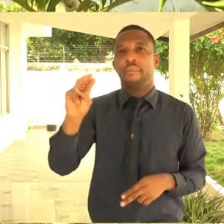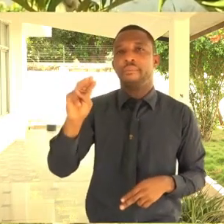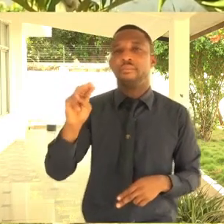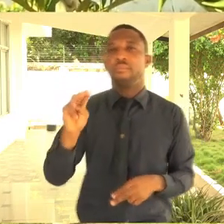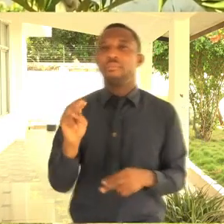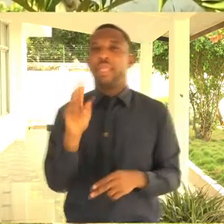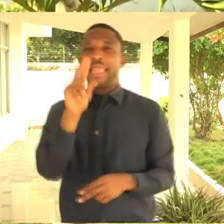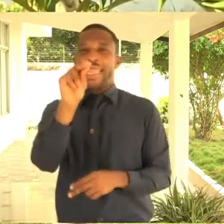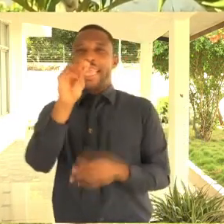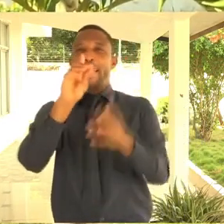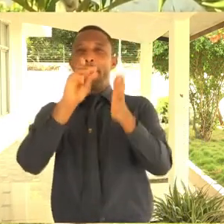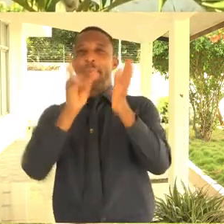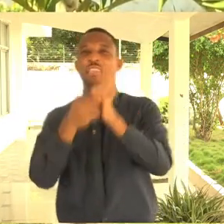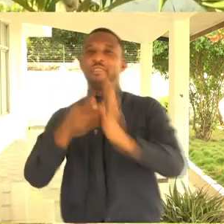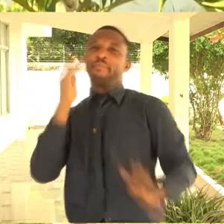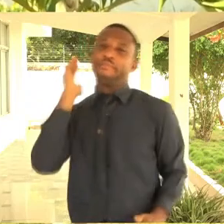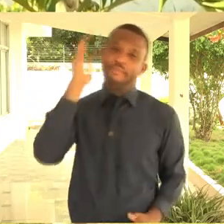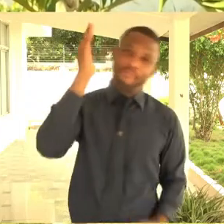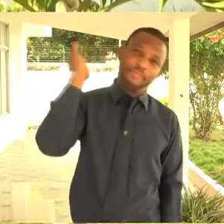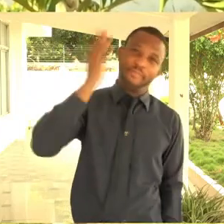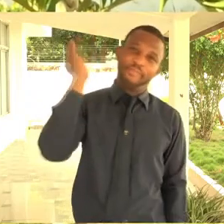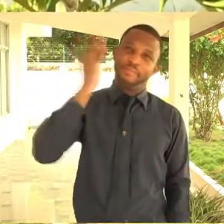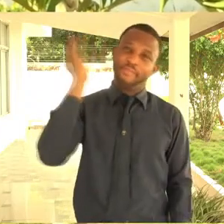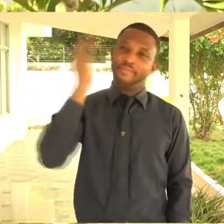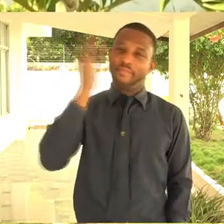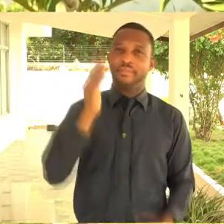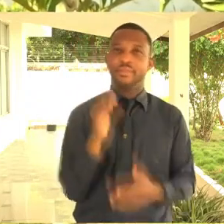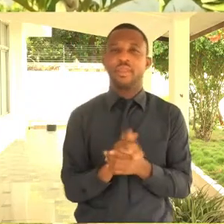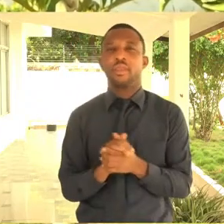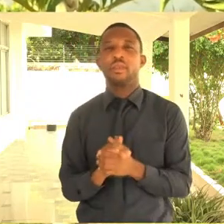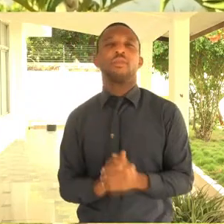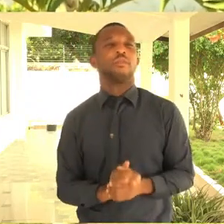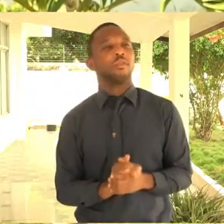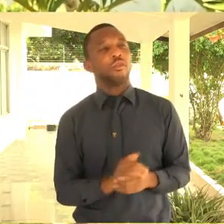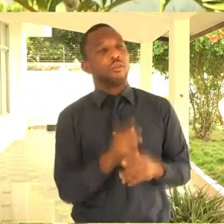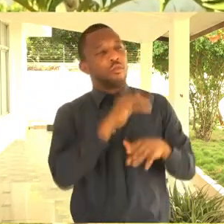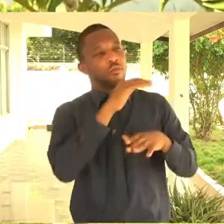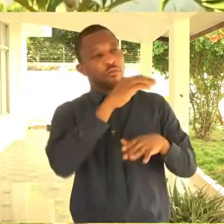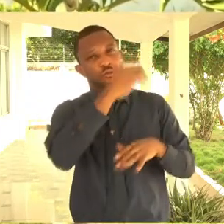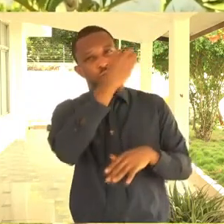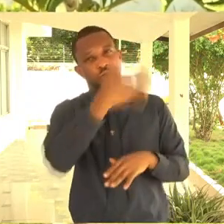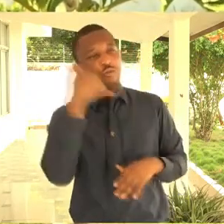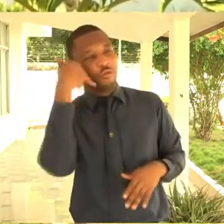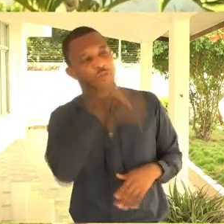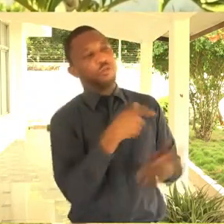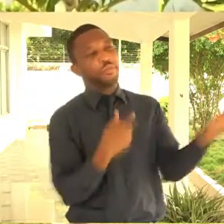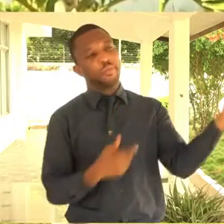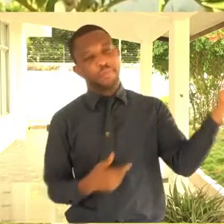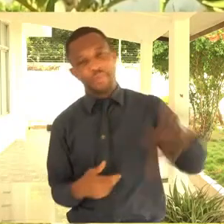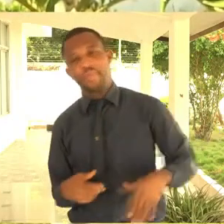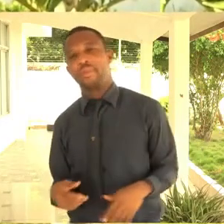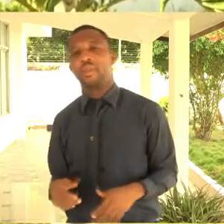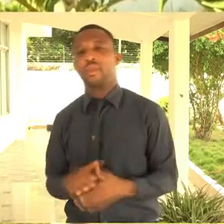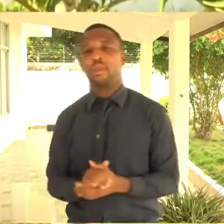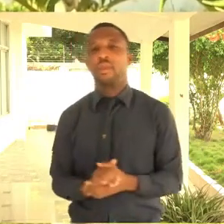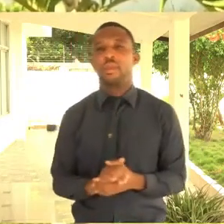it was, I think, one president, John Mahama, His Excellency. He was there to deliver a 30-minute